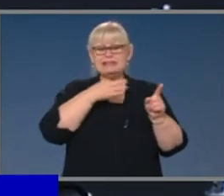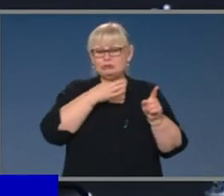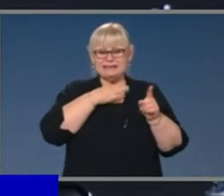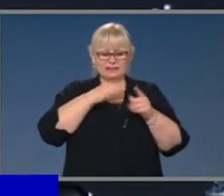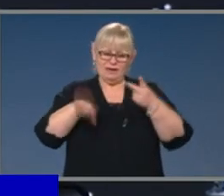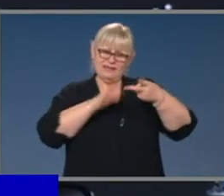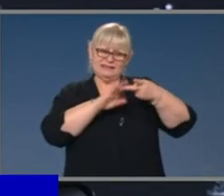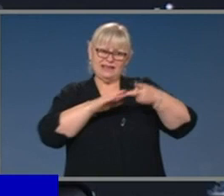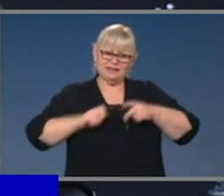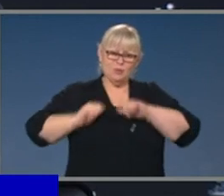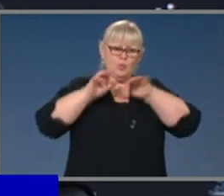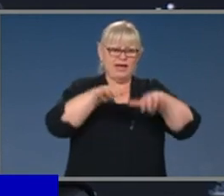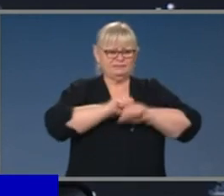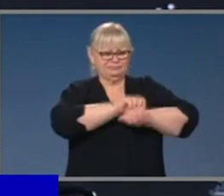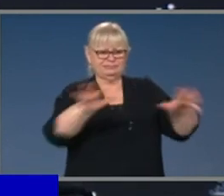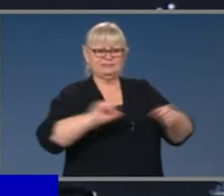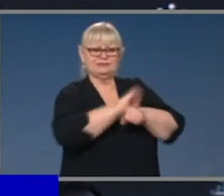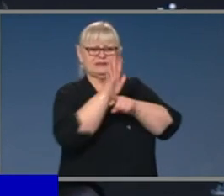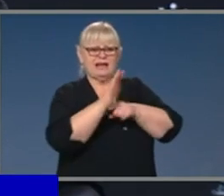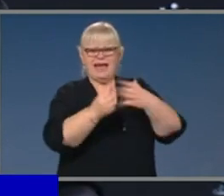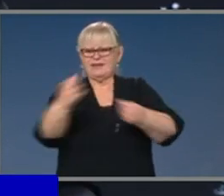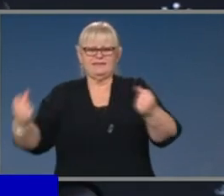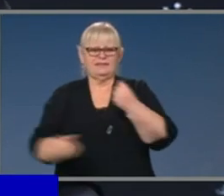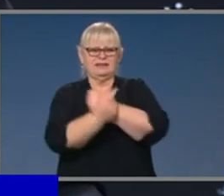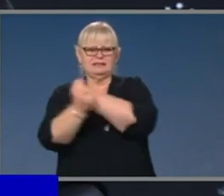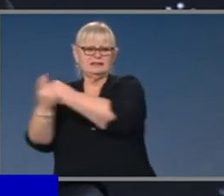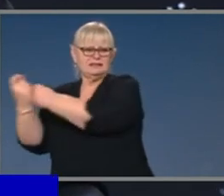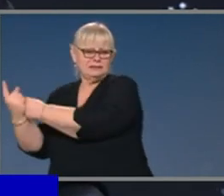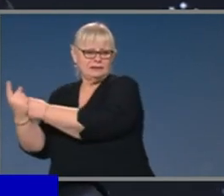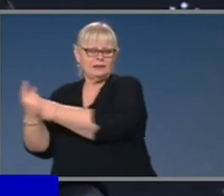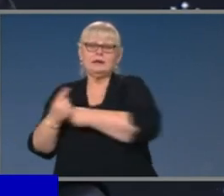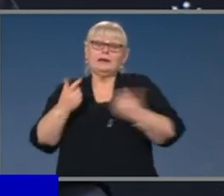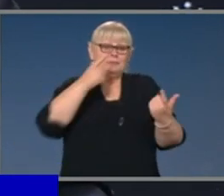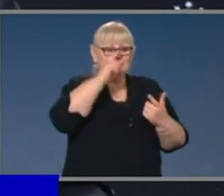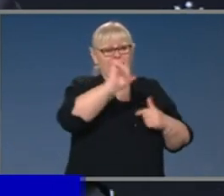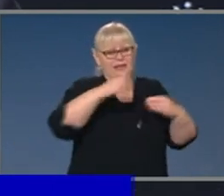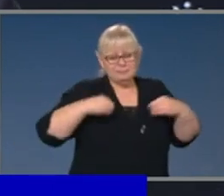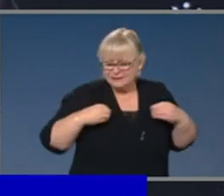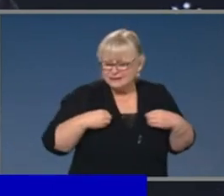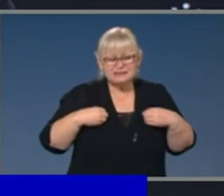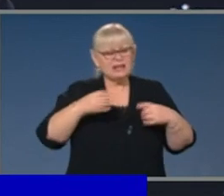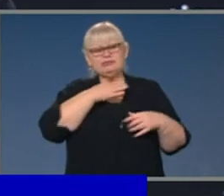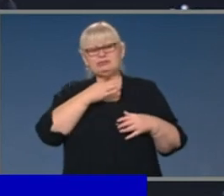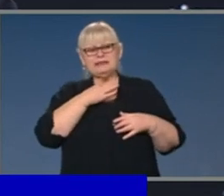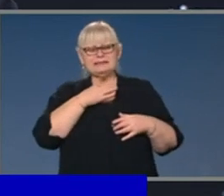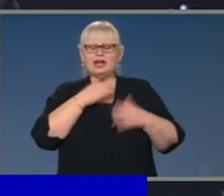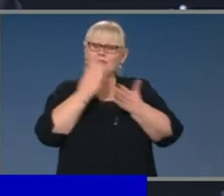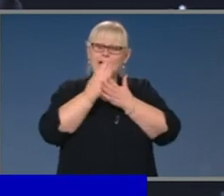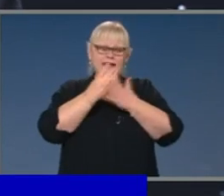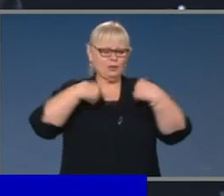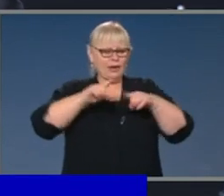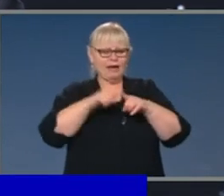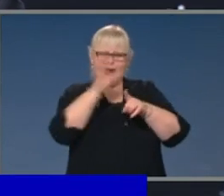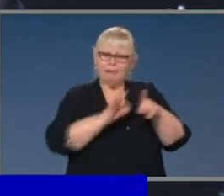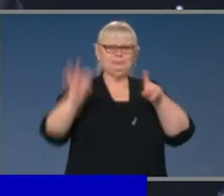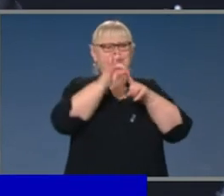come from these events, it puts the livelihoods of other Australians at risk, people's businesses. It puts the progress that we've been able to make